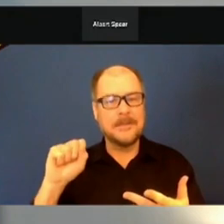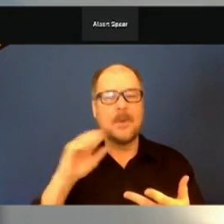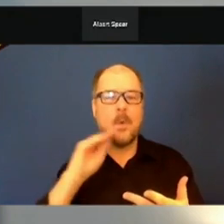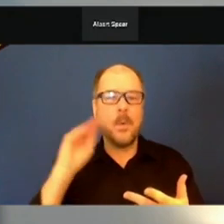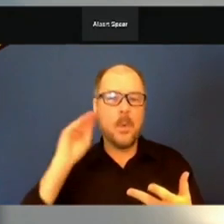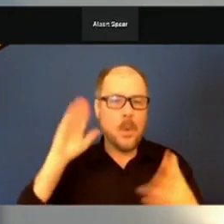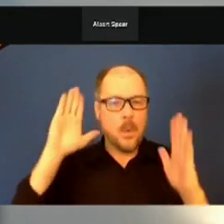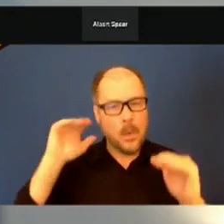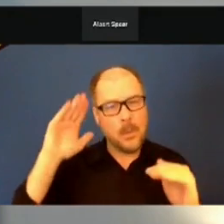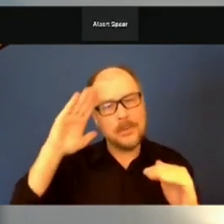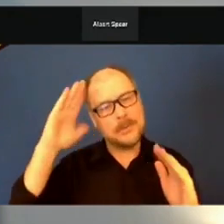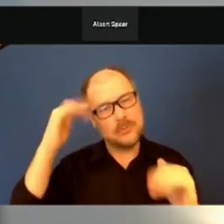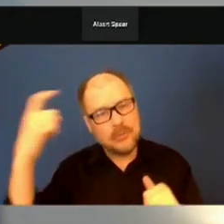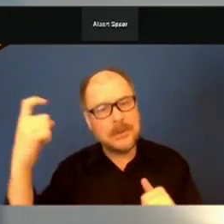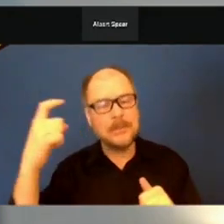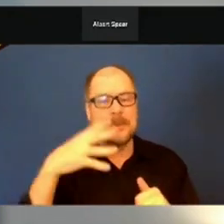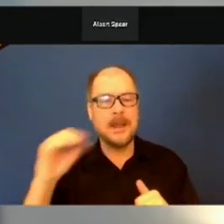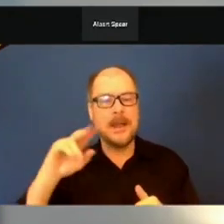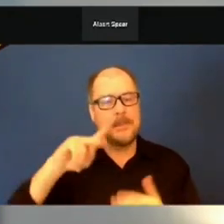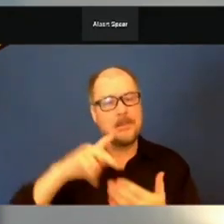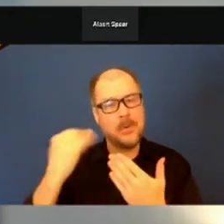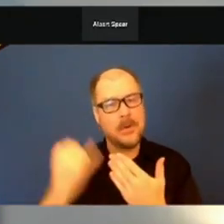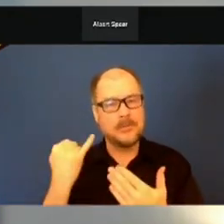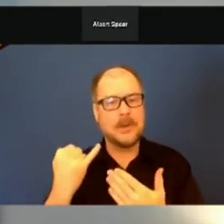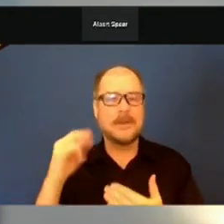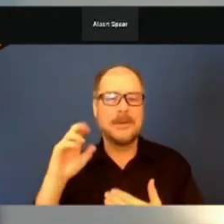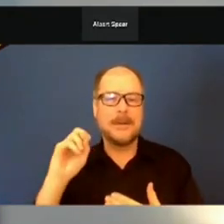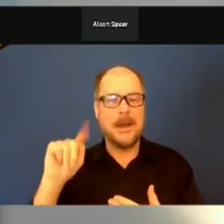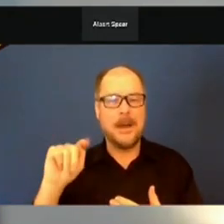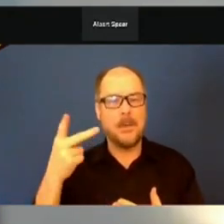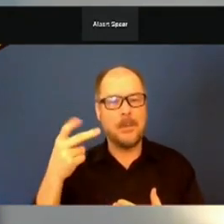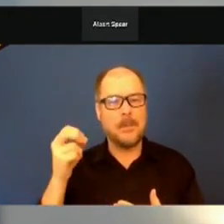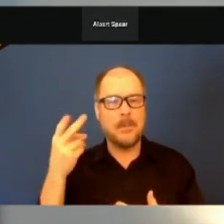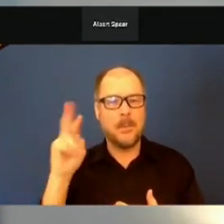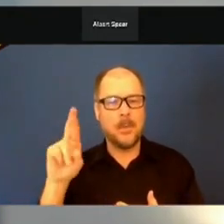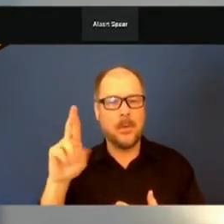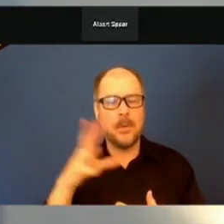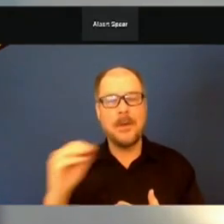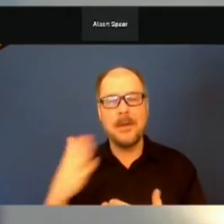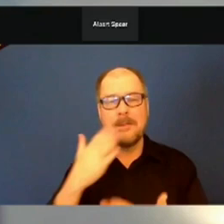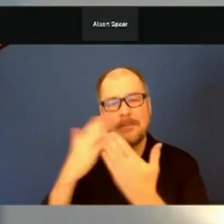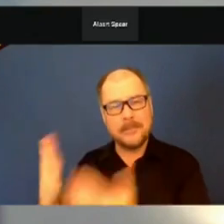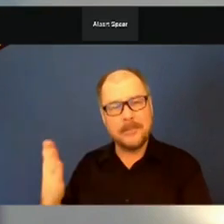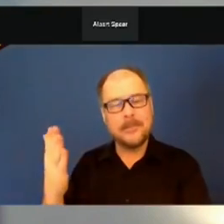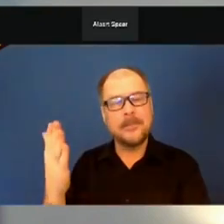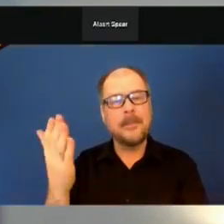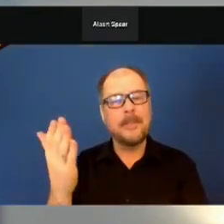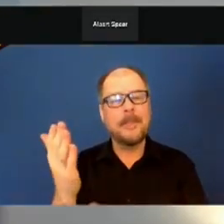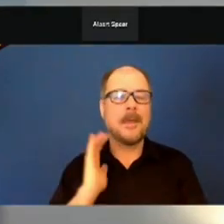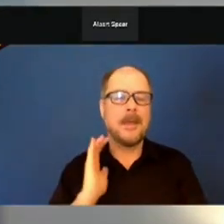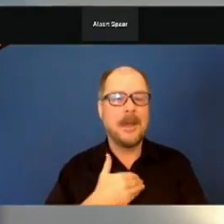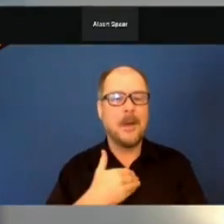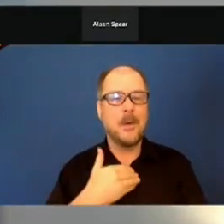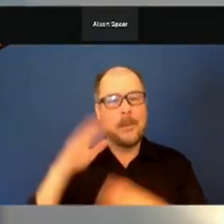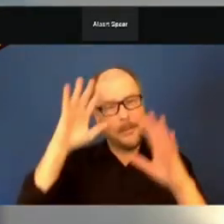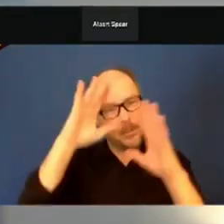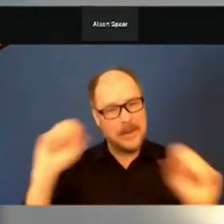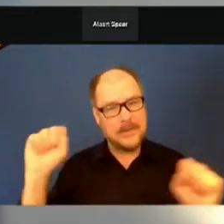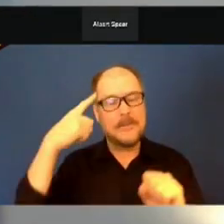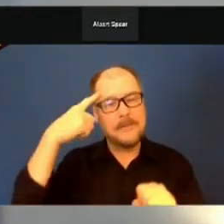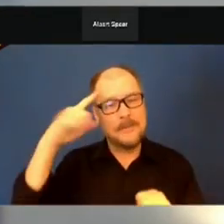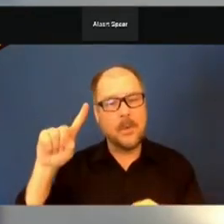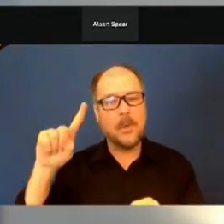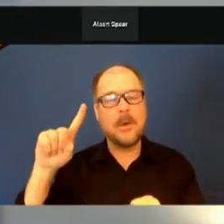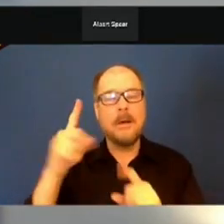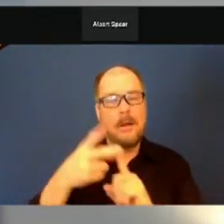It Movement, and Project Outpour. I would like to thank Mohamed Jenetian, president of the Hospitality and Tourism